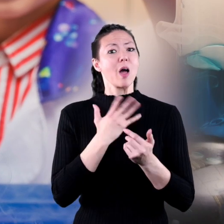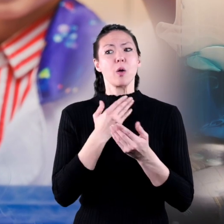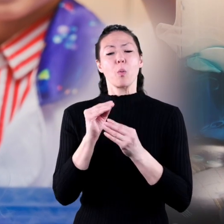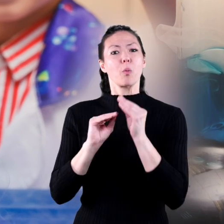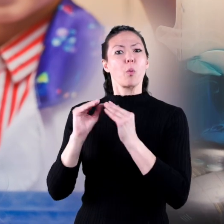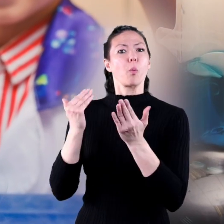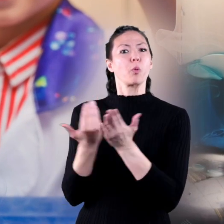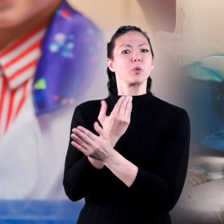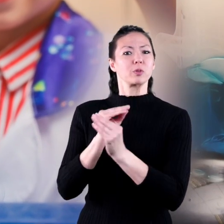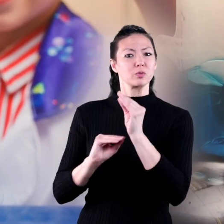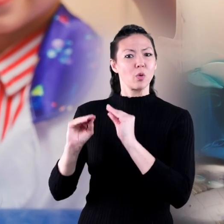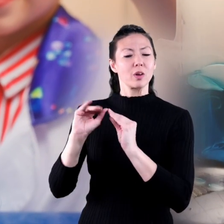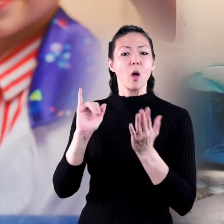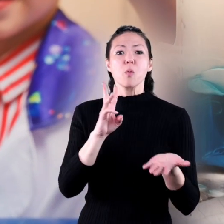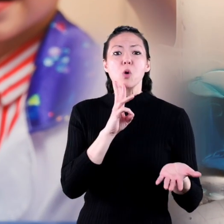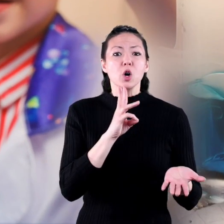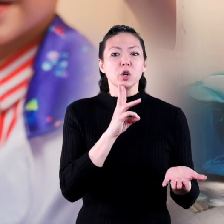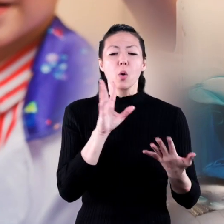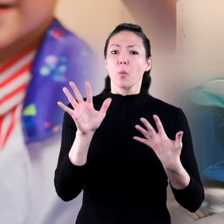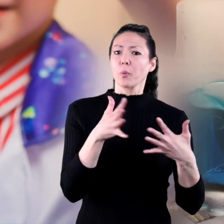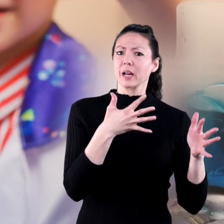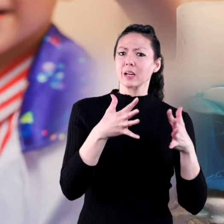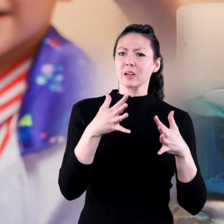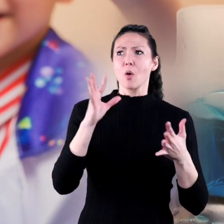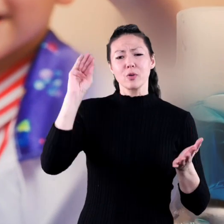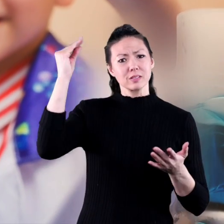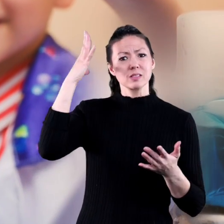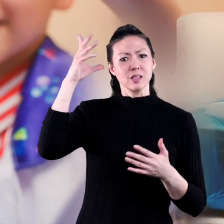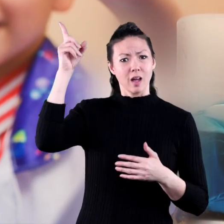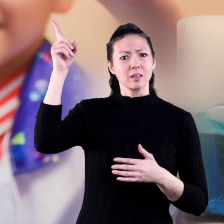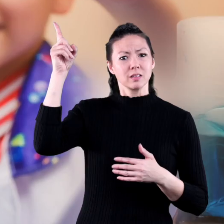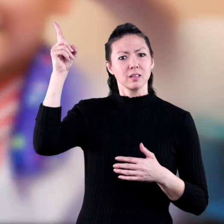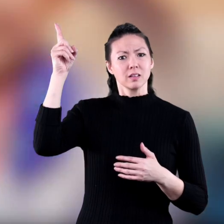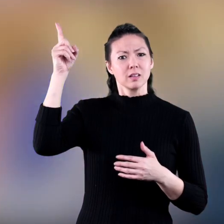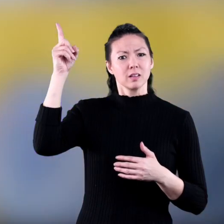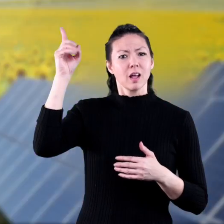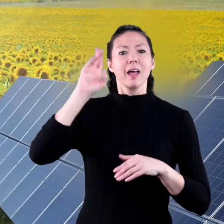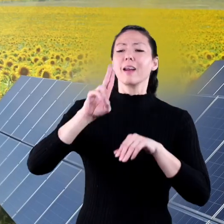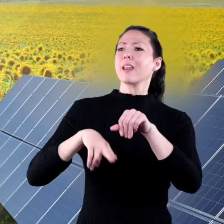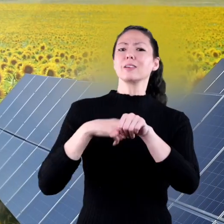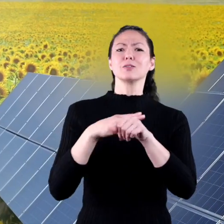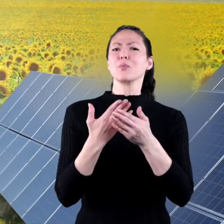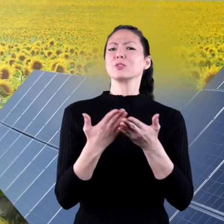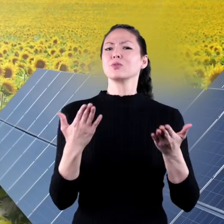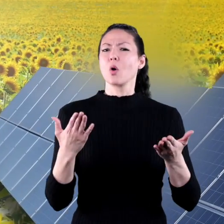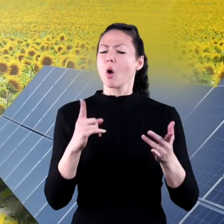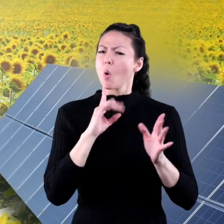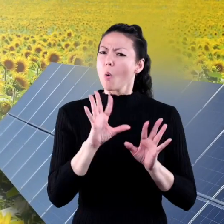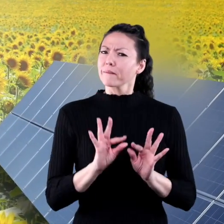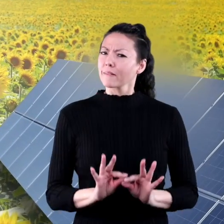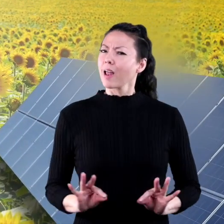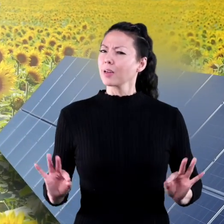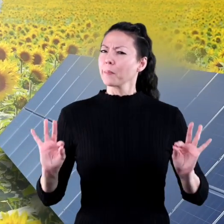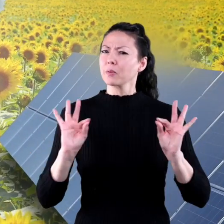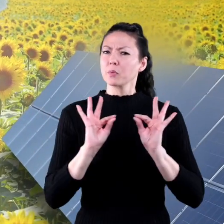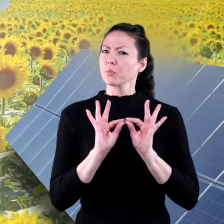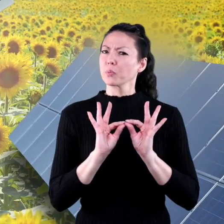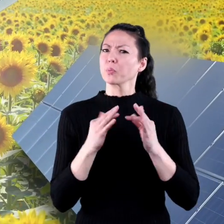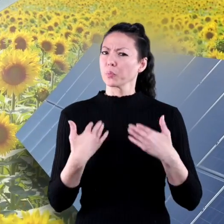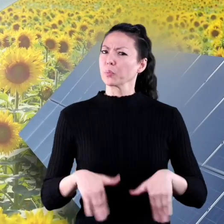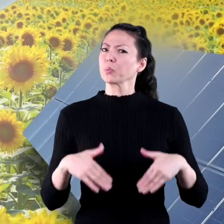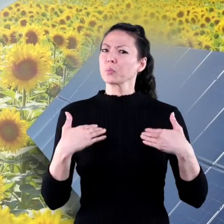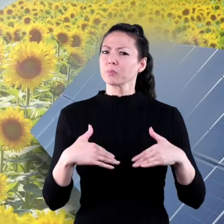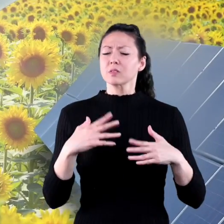to use our renewable resources, like water or the wind or the sun. Natural resources are valuable.